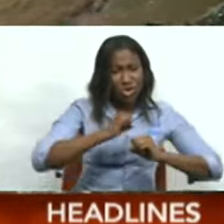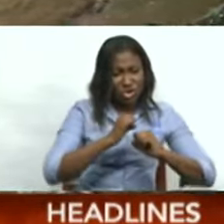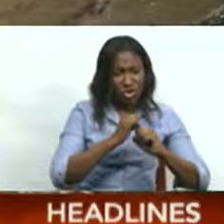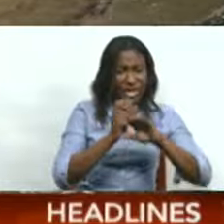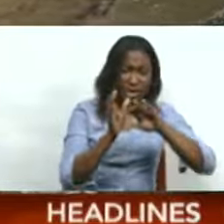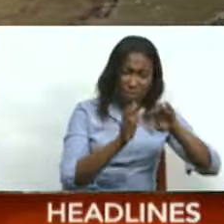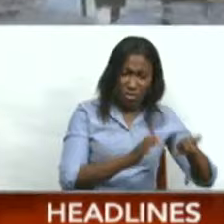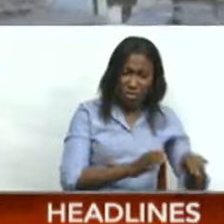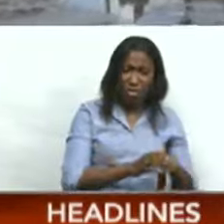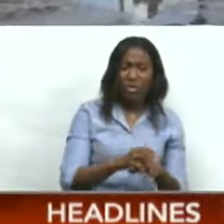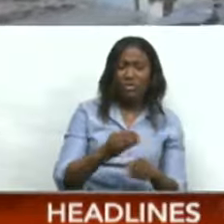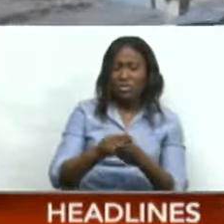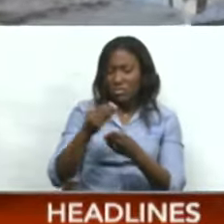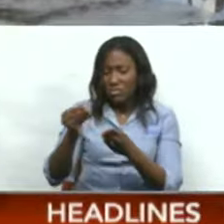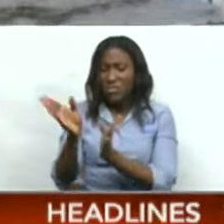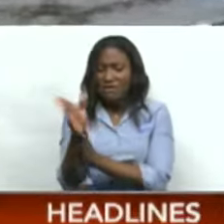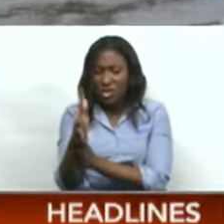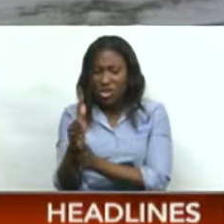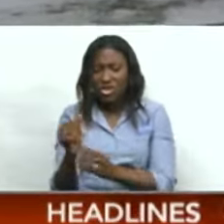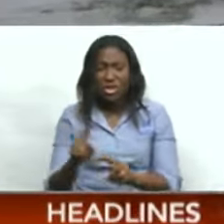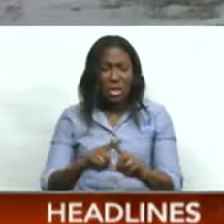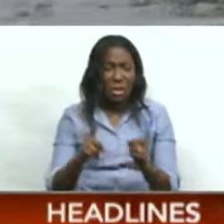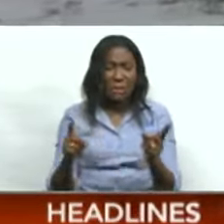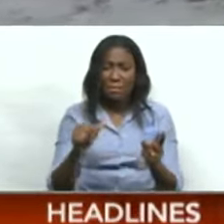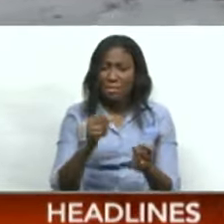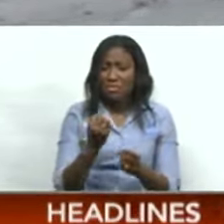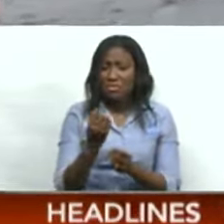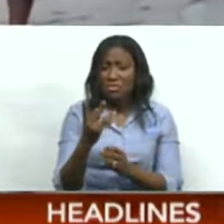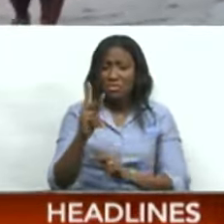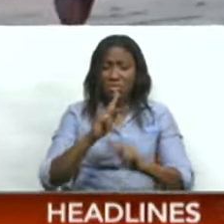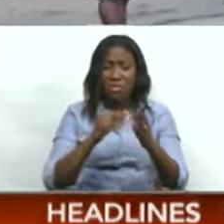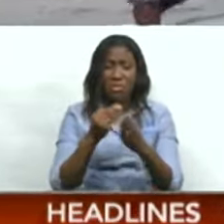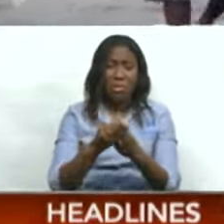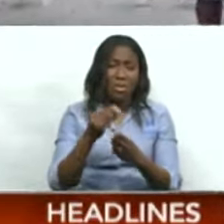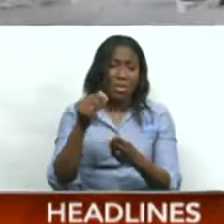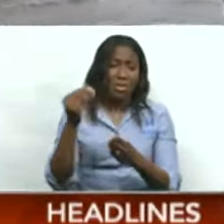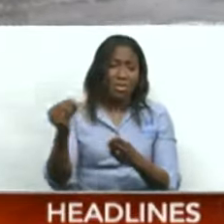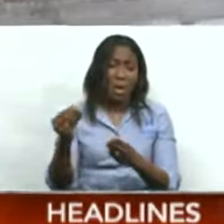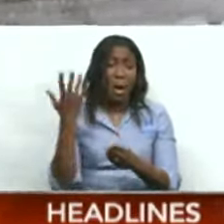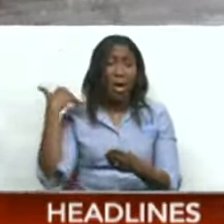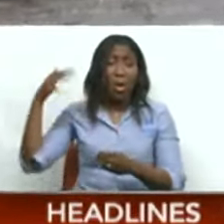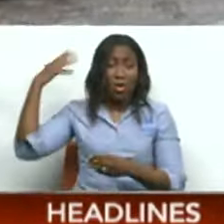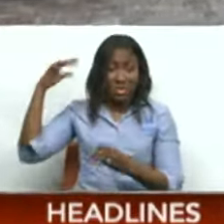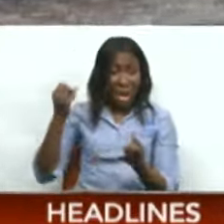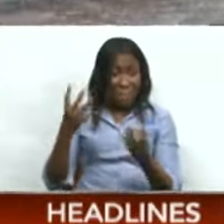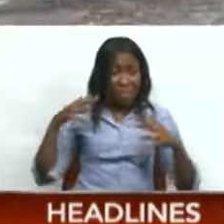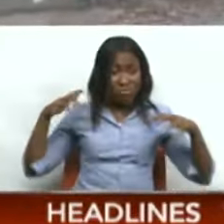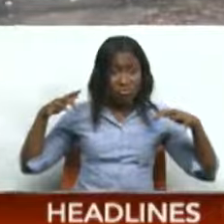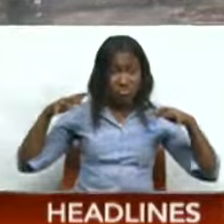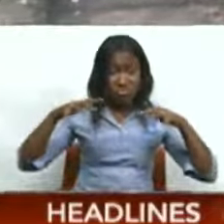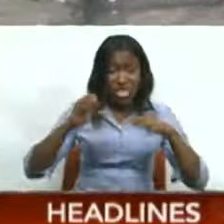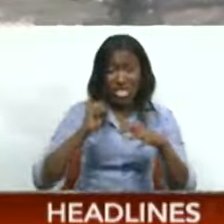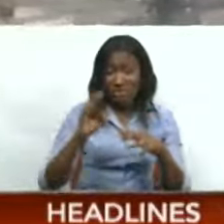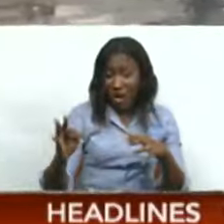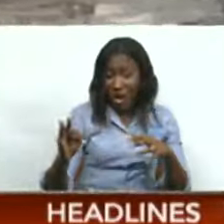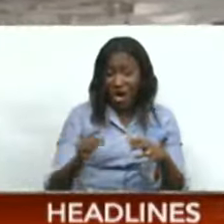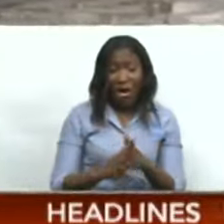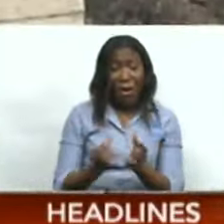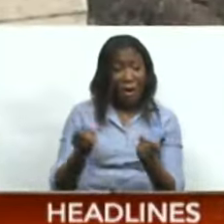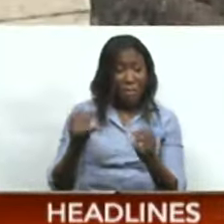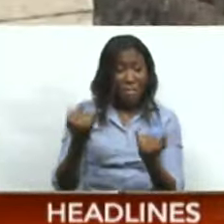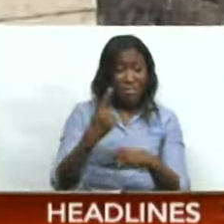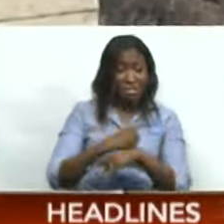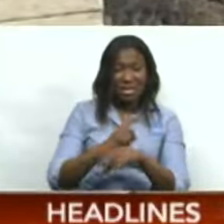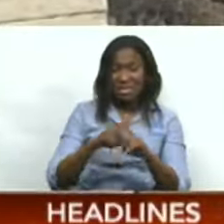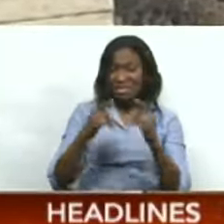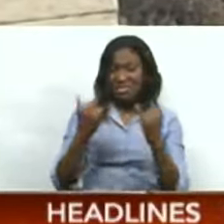and beef for fish. But there were barely any customers as the ones striving fish markets in San Fernando and Utahiti P2D.